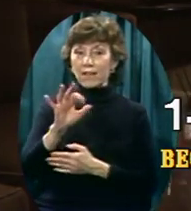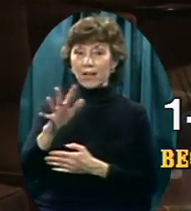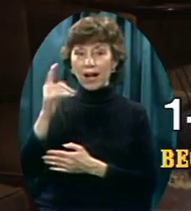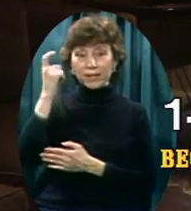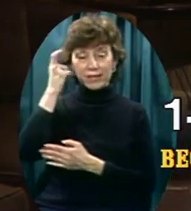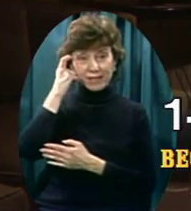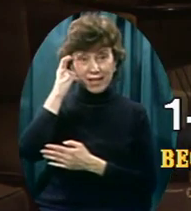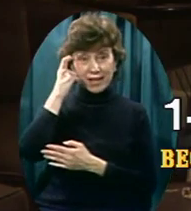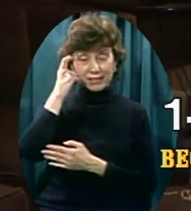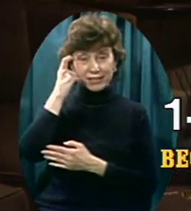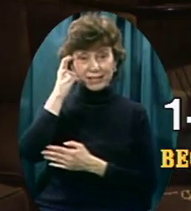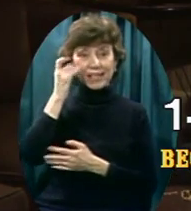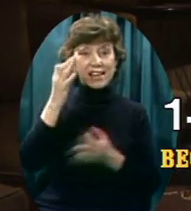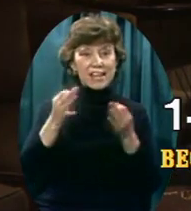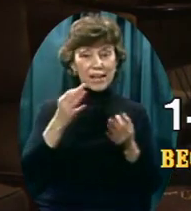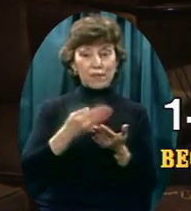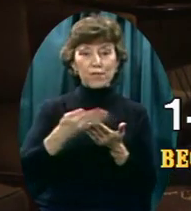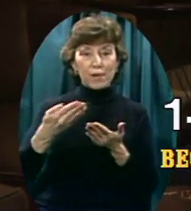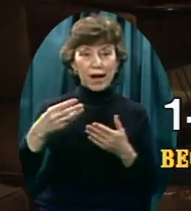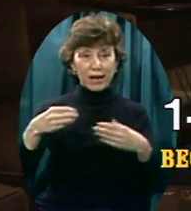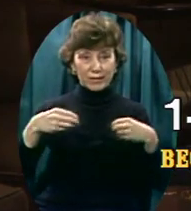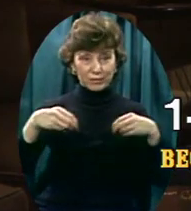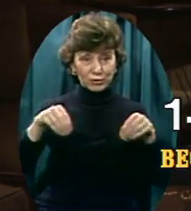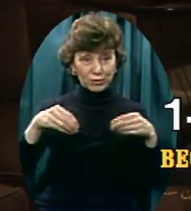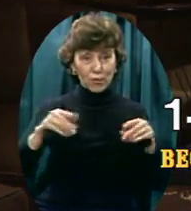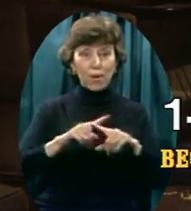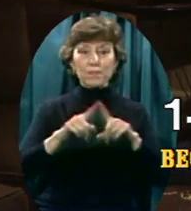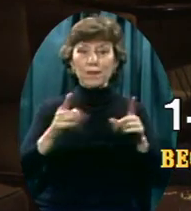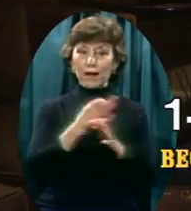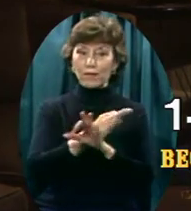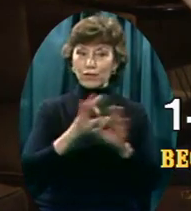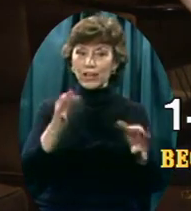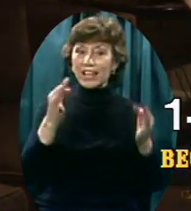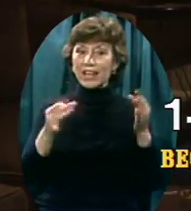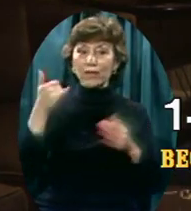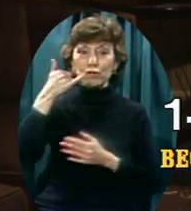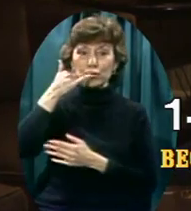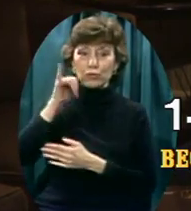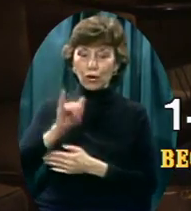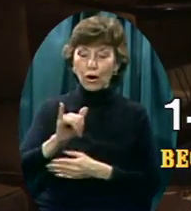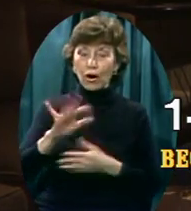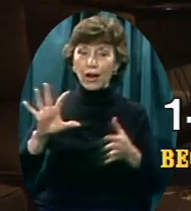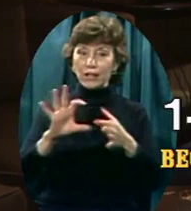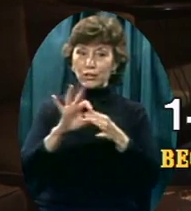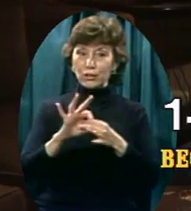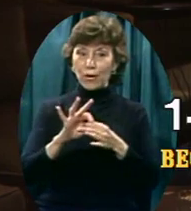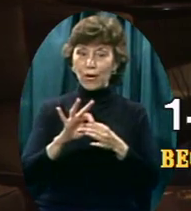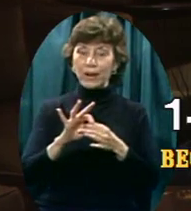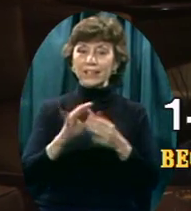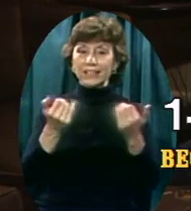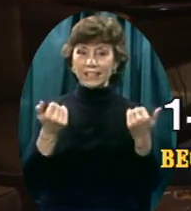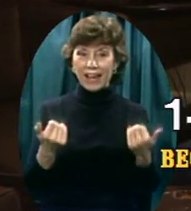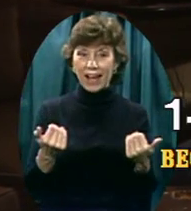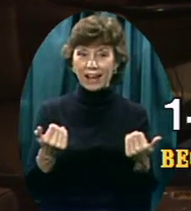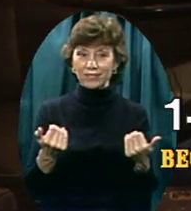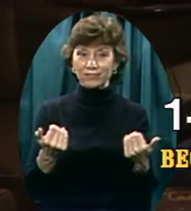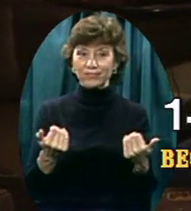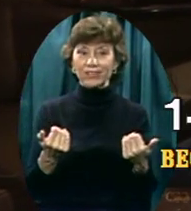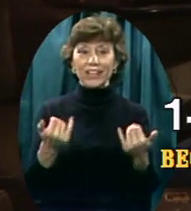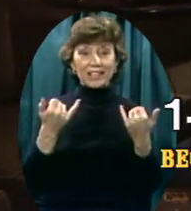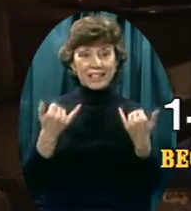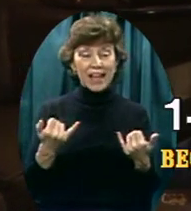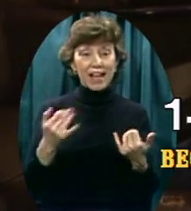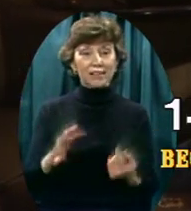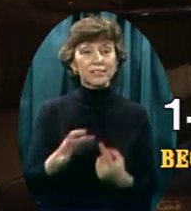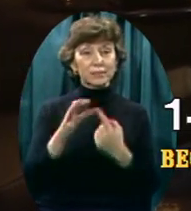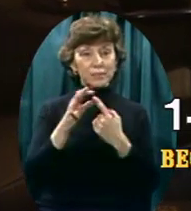giving To everyone who dials me today It will not be available next week You can't do it a month later You dial now You go to the phone right now This is just a